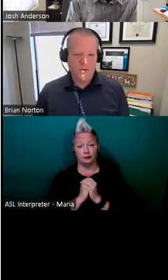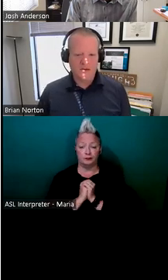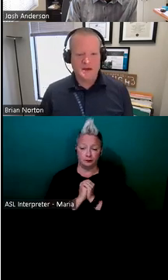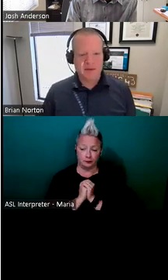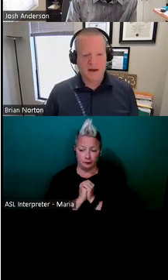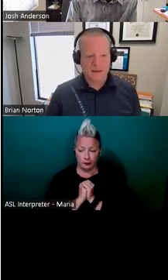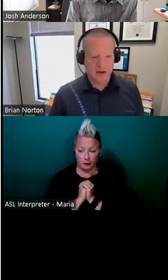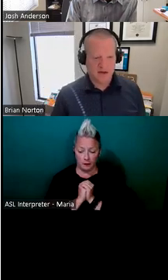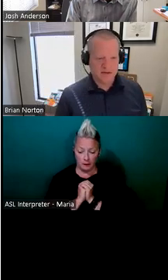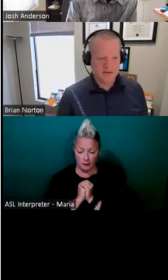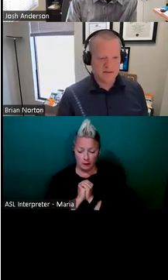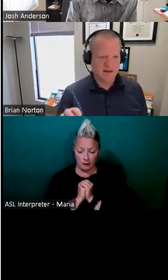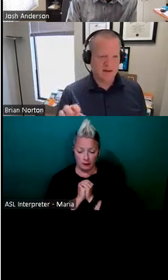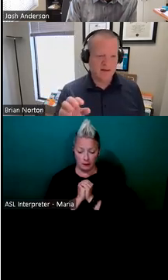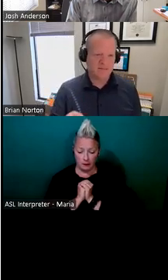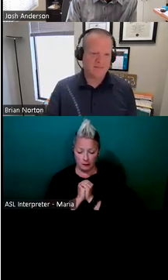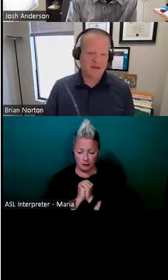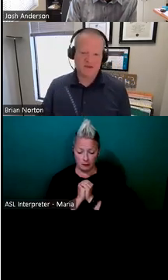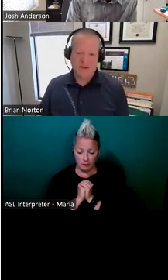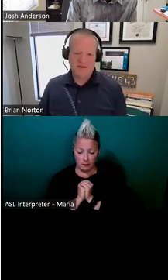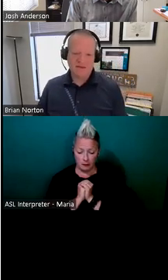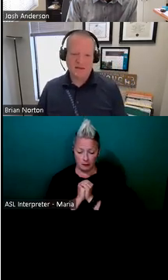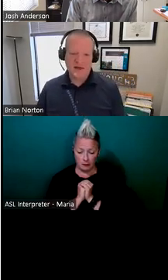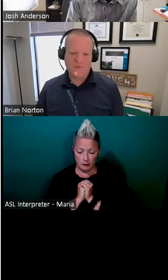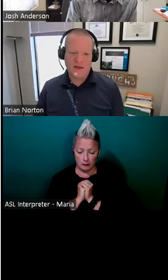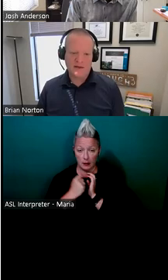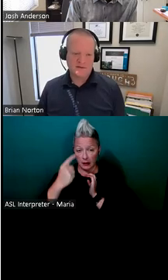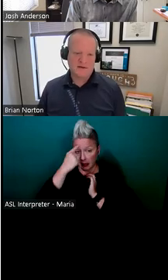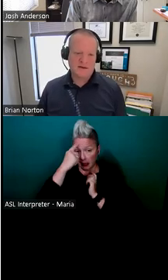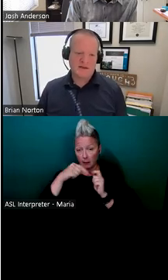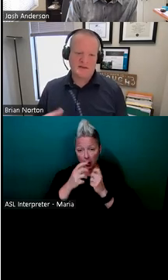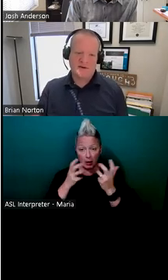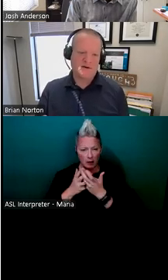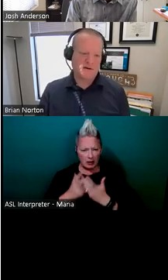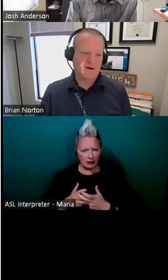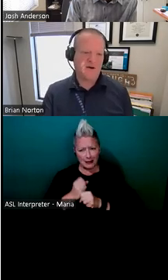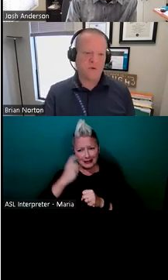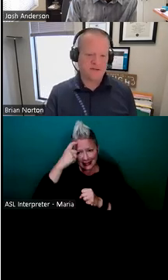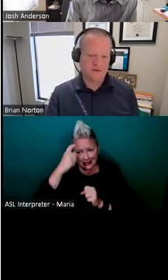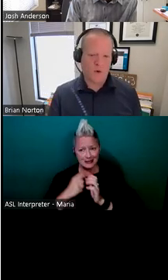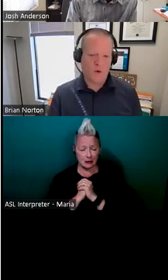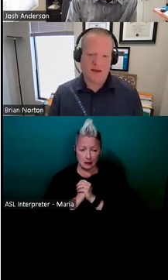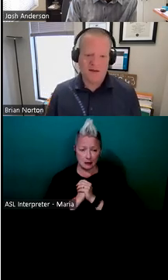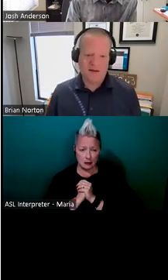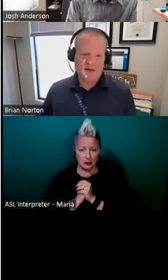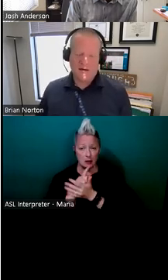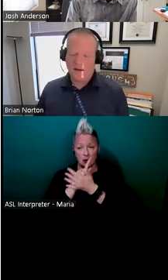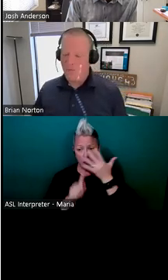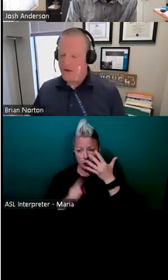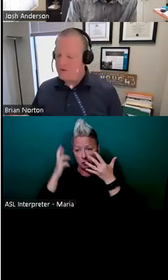And when you think about accommodations, um, it just makes sense in a lot of ways. Uh, these are all reasons why,